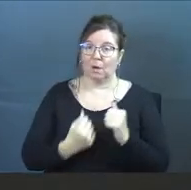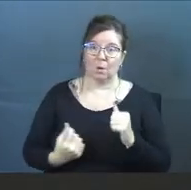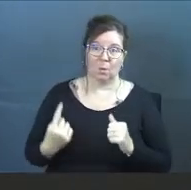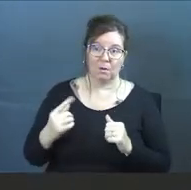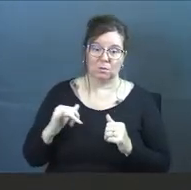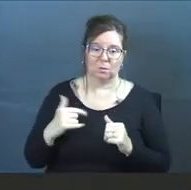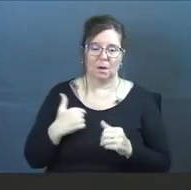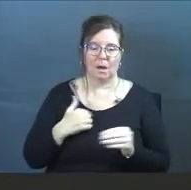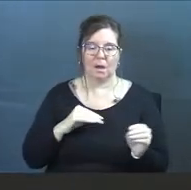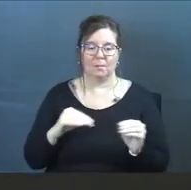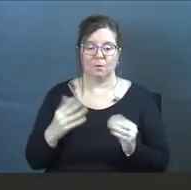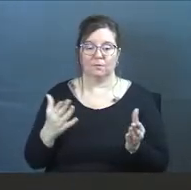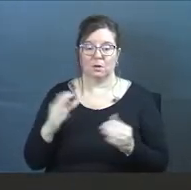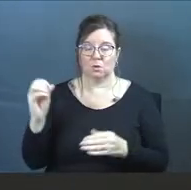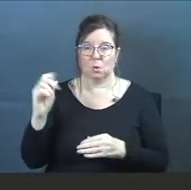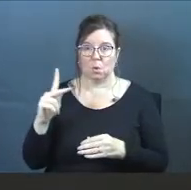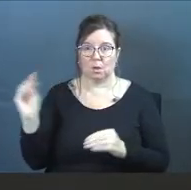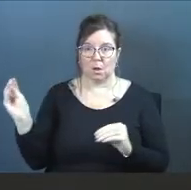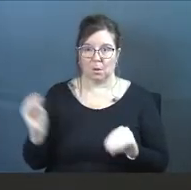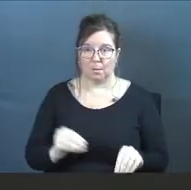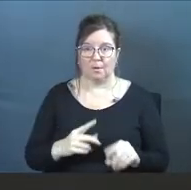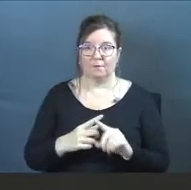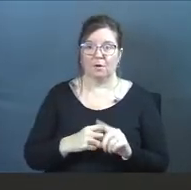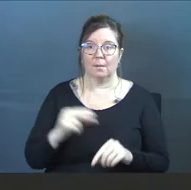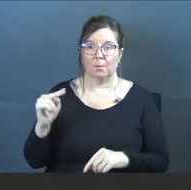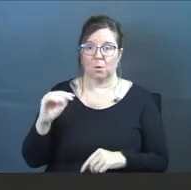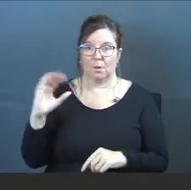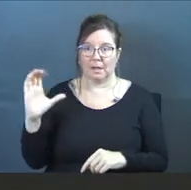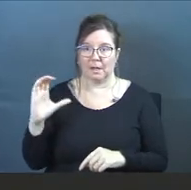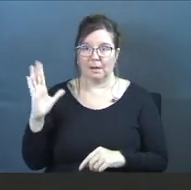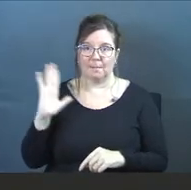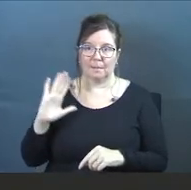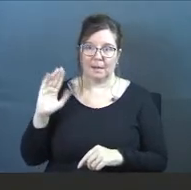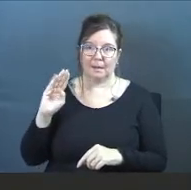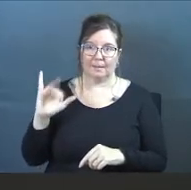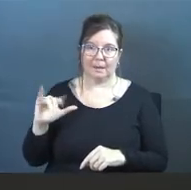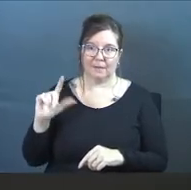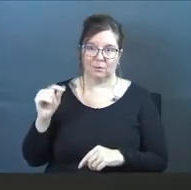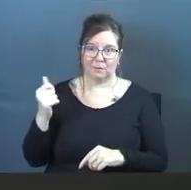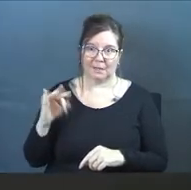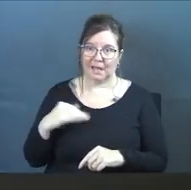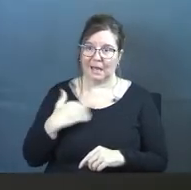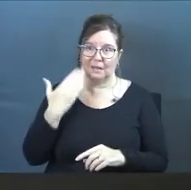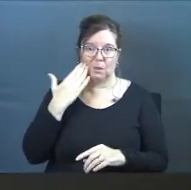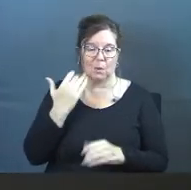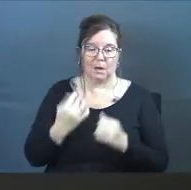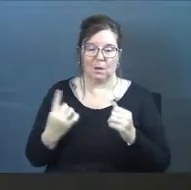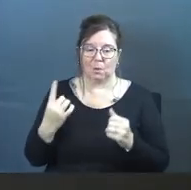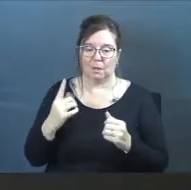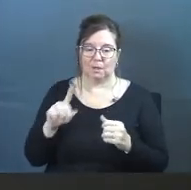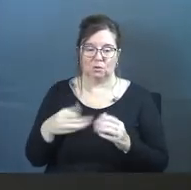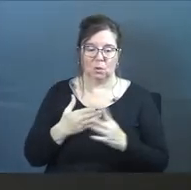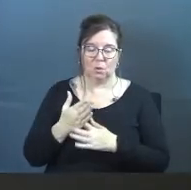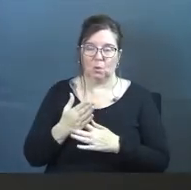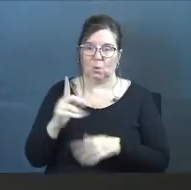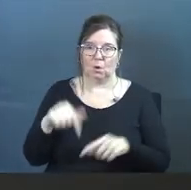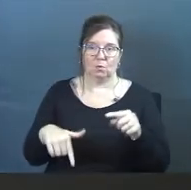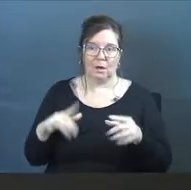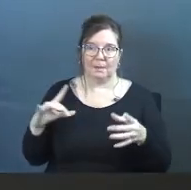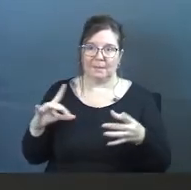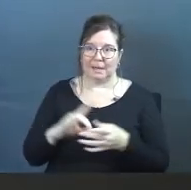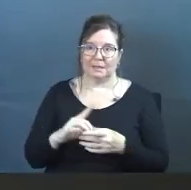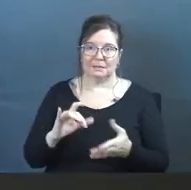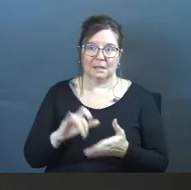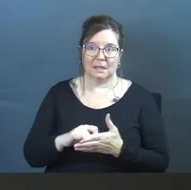I moved here to Oklahoma from North Carolina back in May of 2019. I did not know anyone. was just through random connections